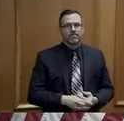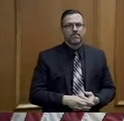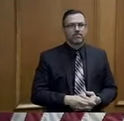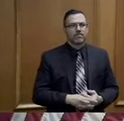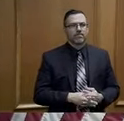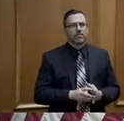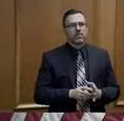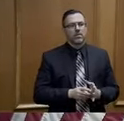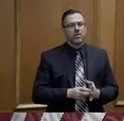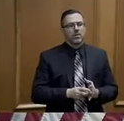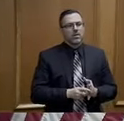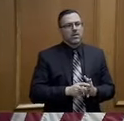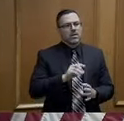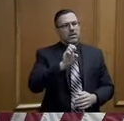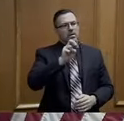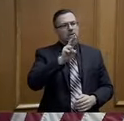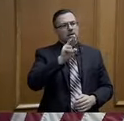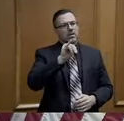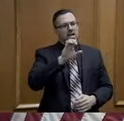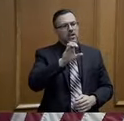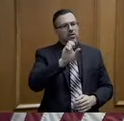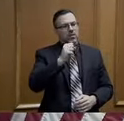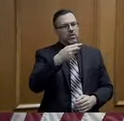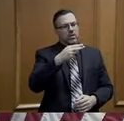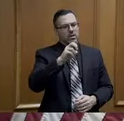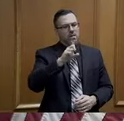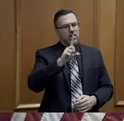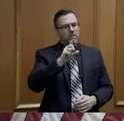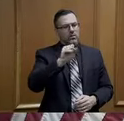Next, we'll go to Eric Schelzig from the Tennessee Journal.